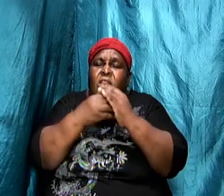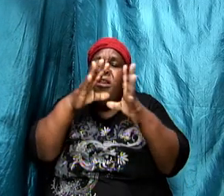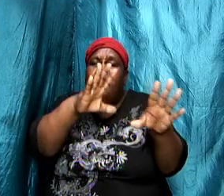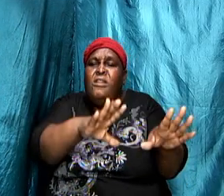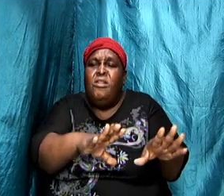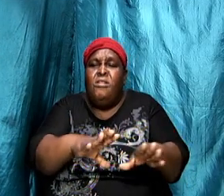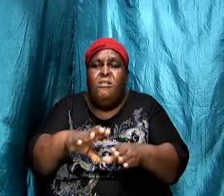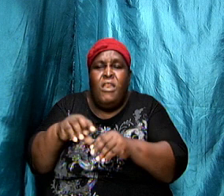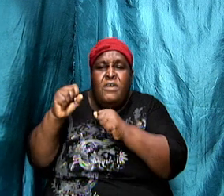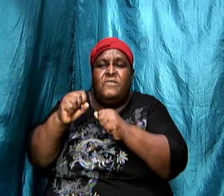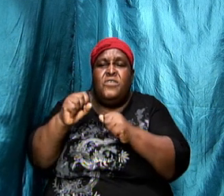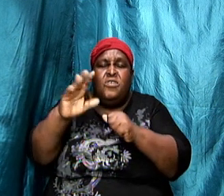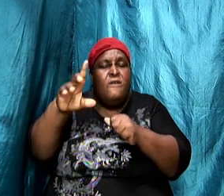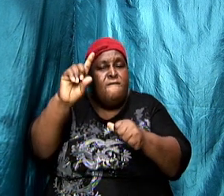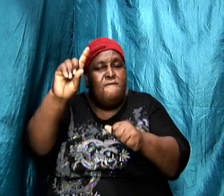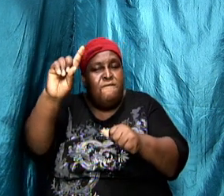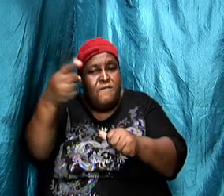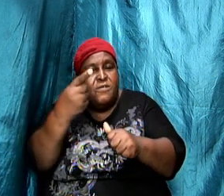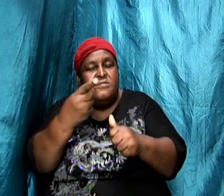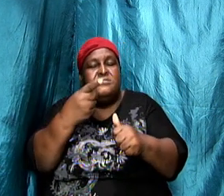your first love